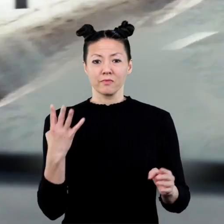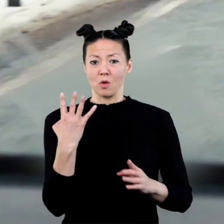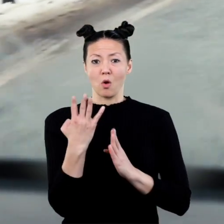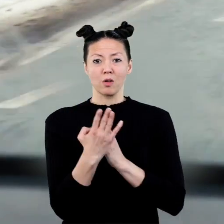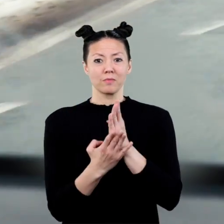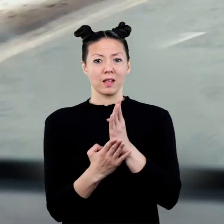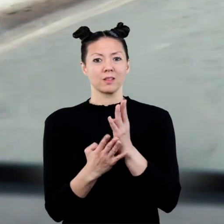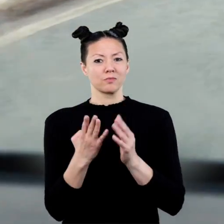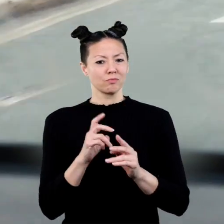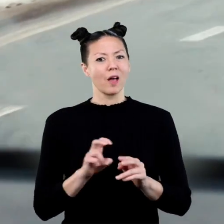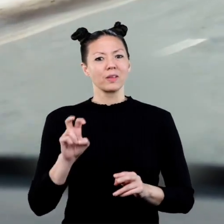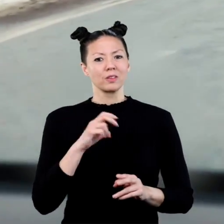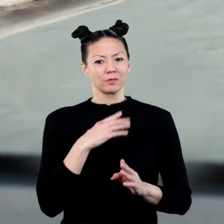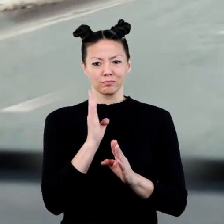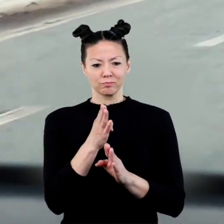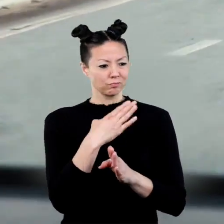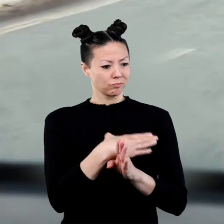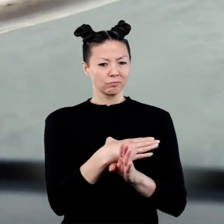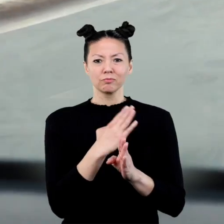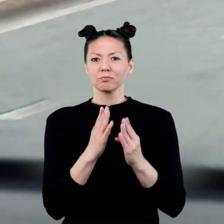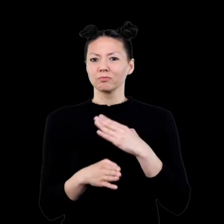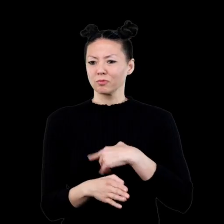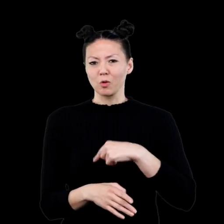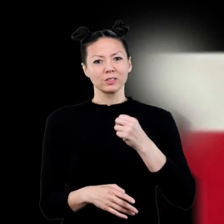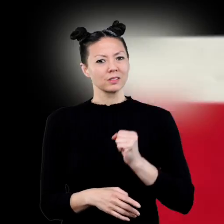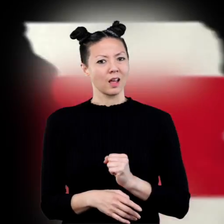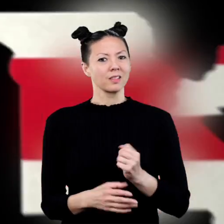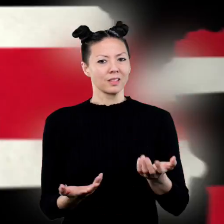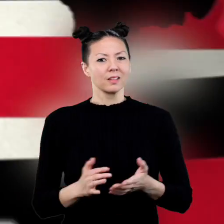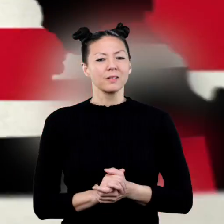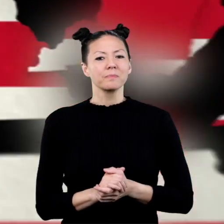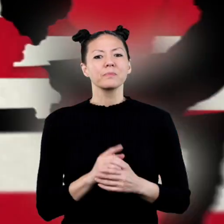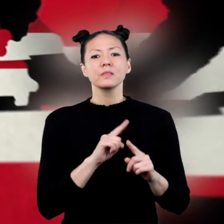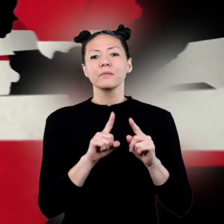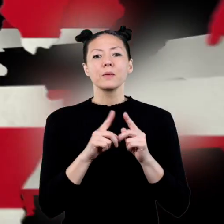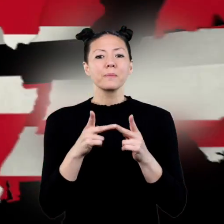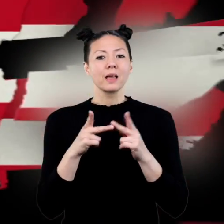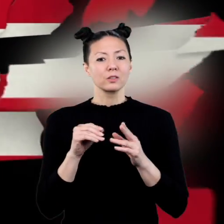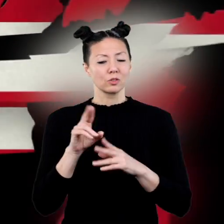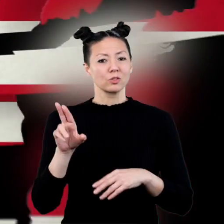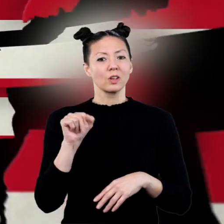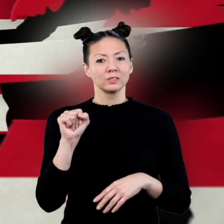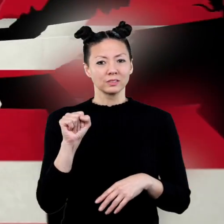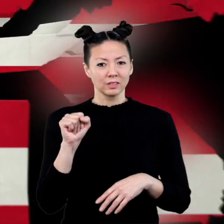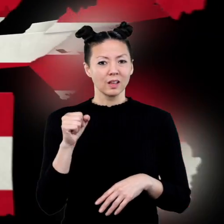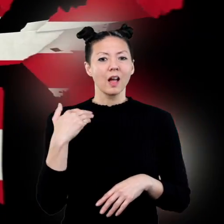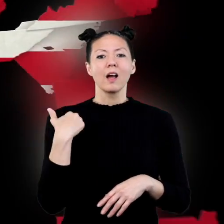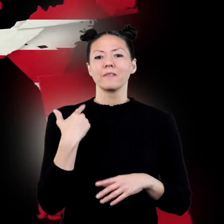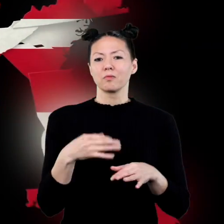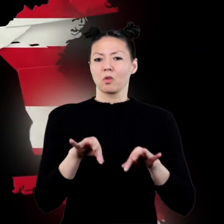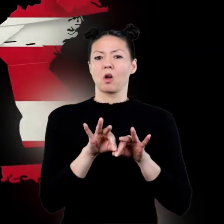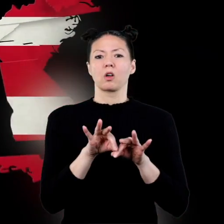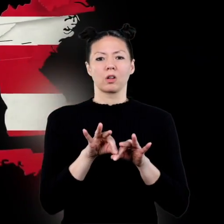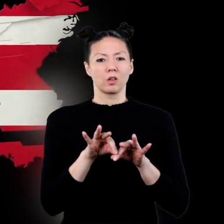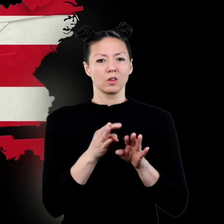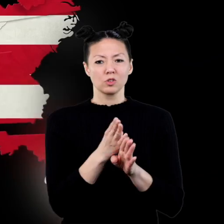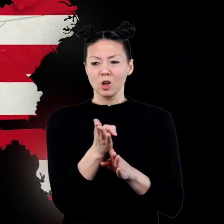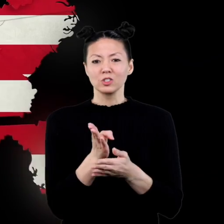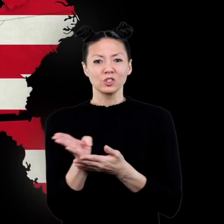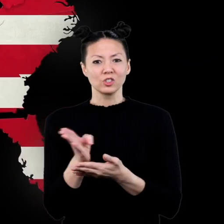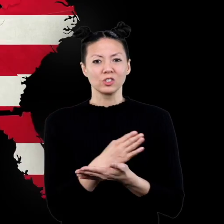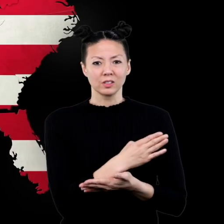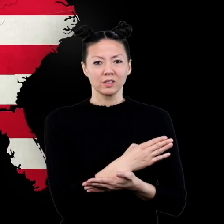the four main directions we travel. There are places in the United States that use the cardinal direction